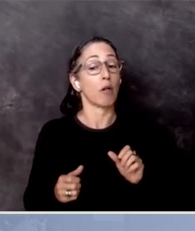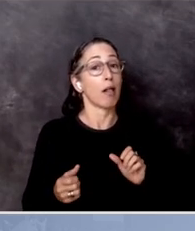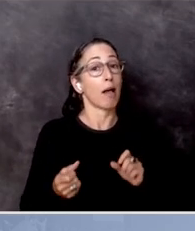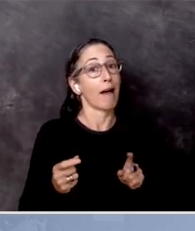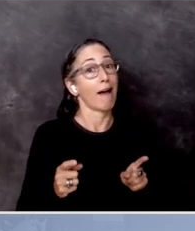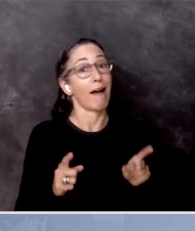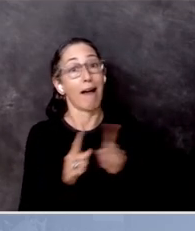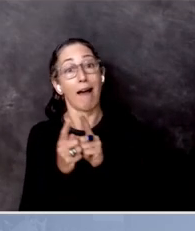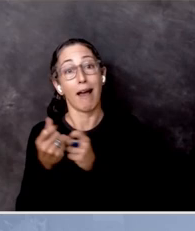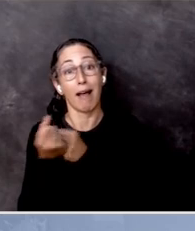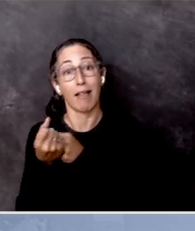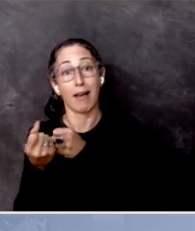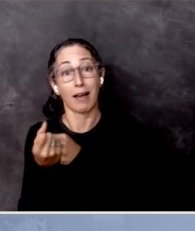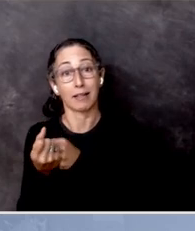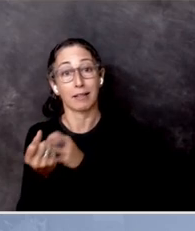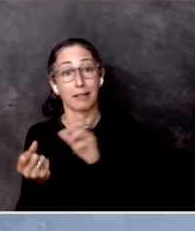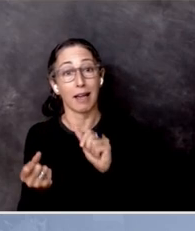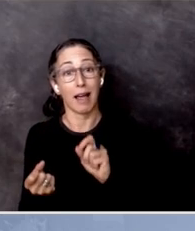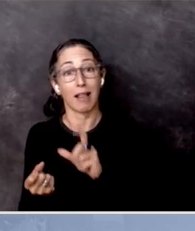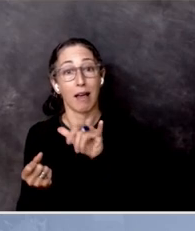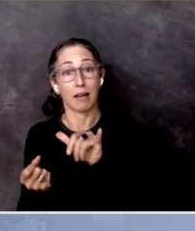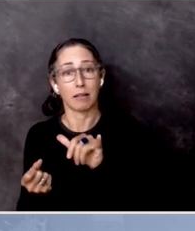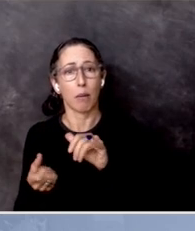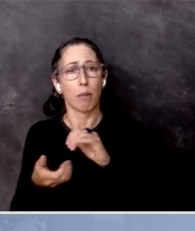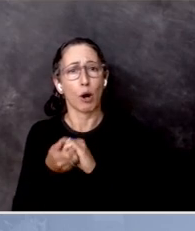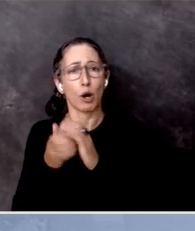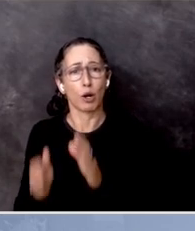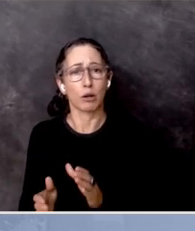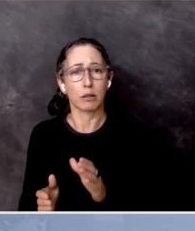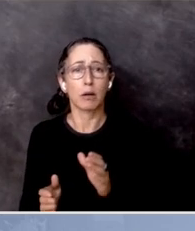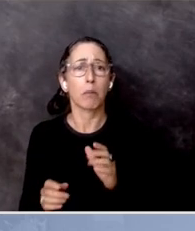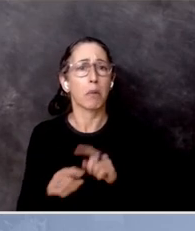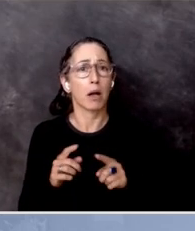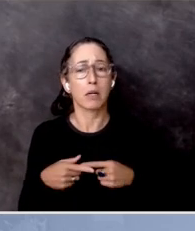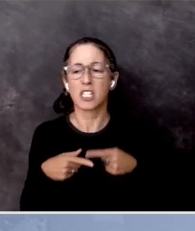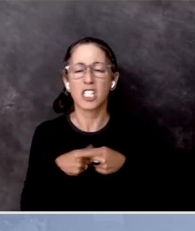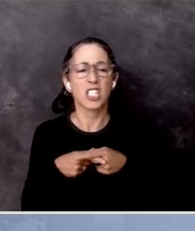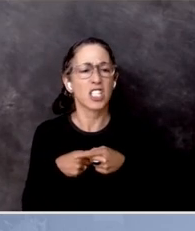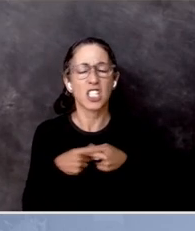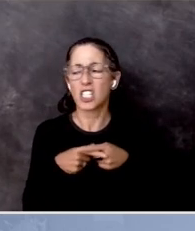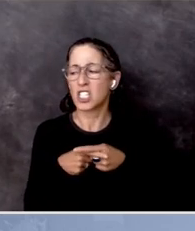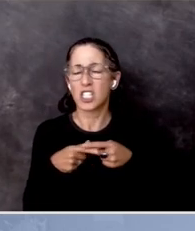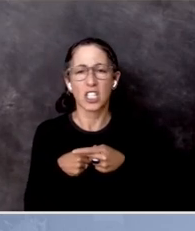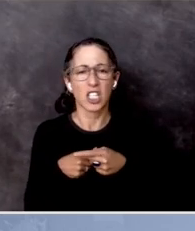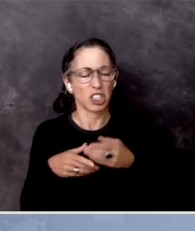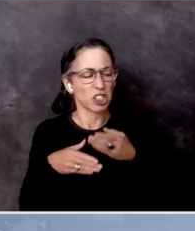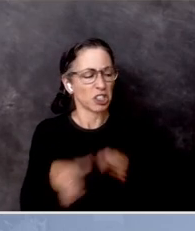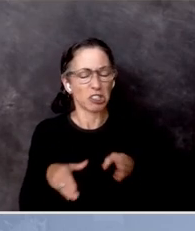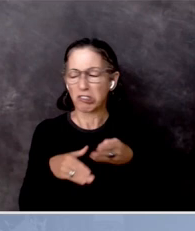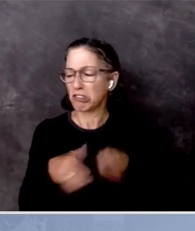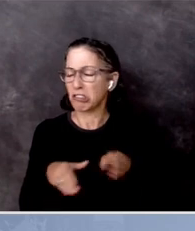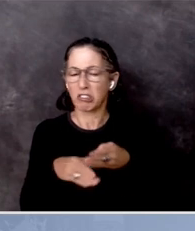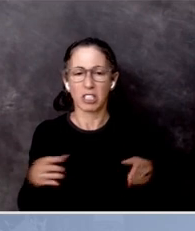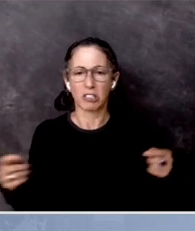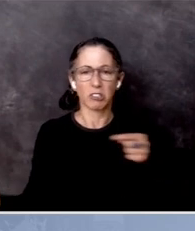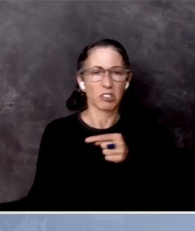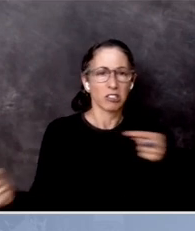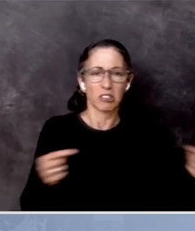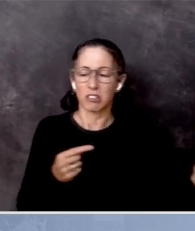past the constant division that is fed, attempting to set ourselves apart.